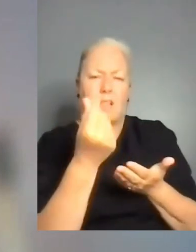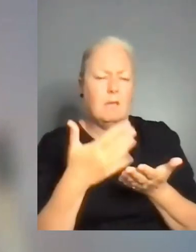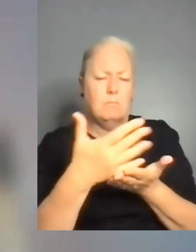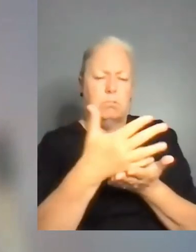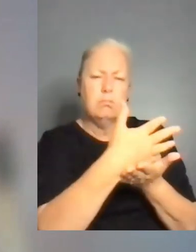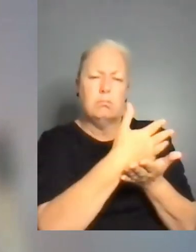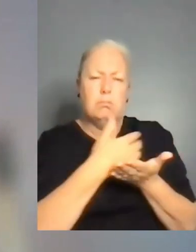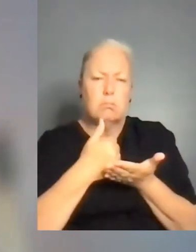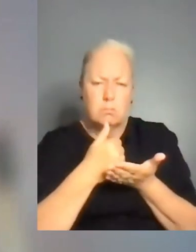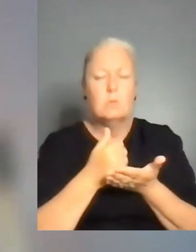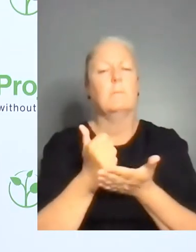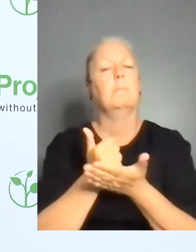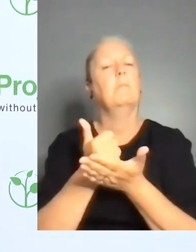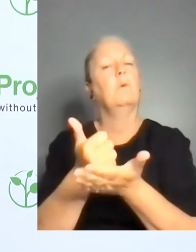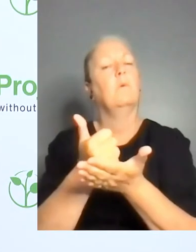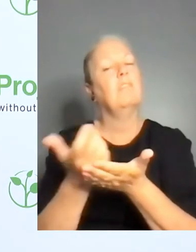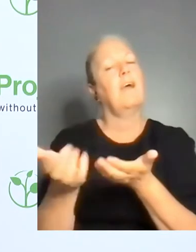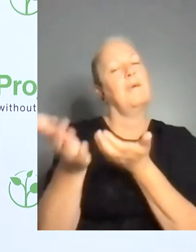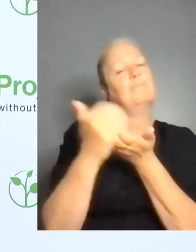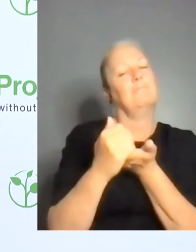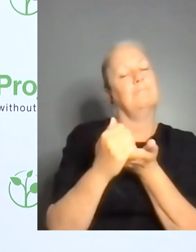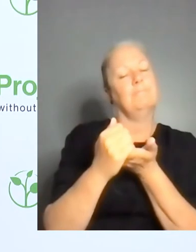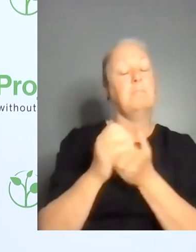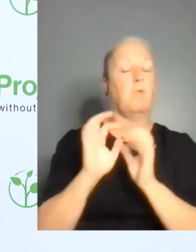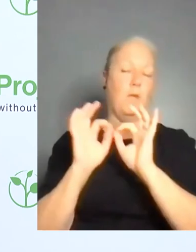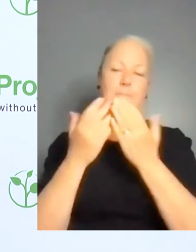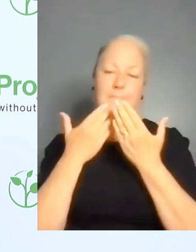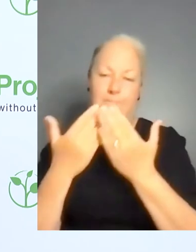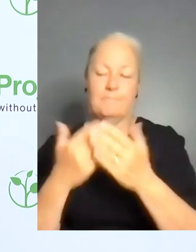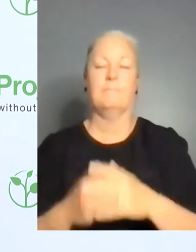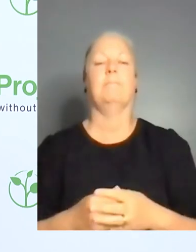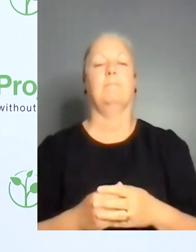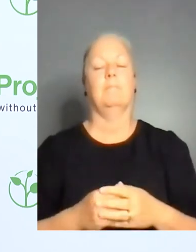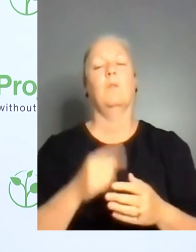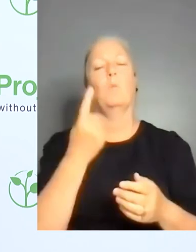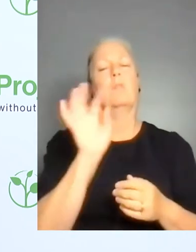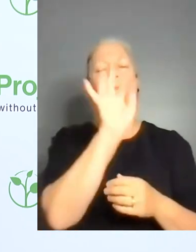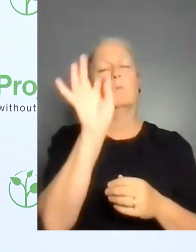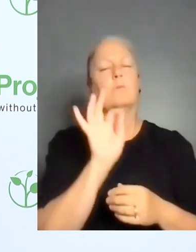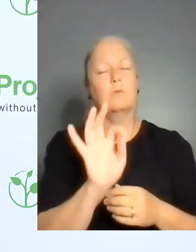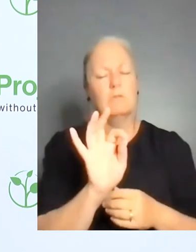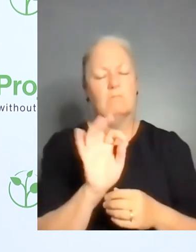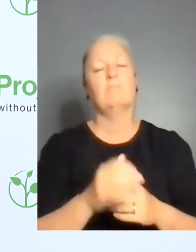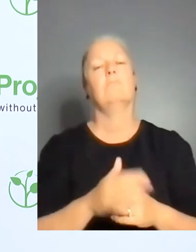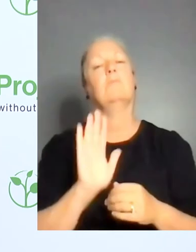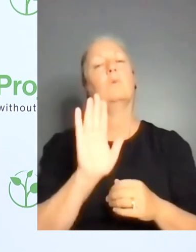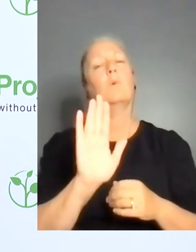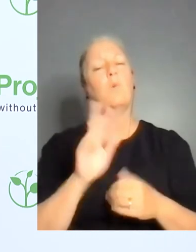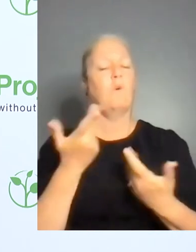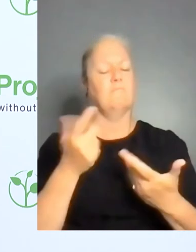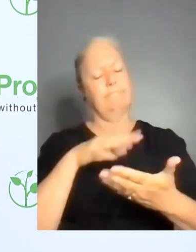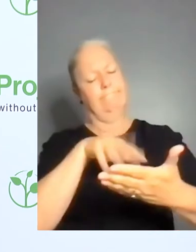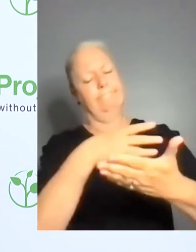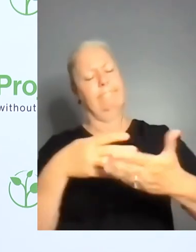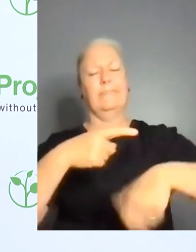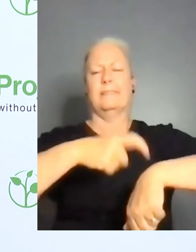OK, next questions will be about your roughly about your timetable. So we are now in February 2021. Could you give us some